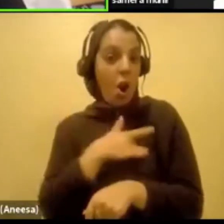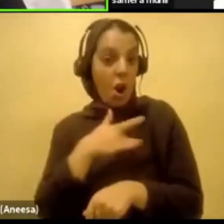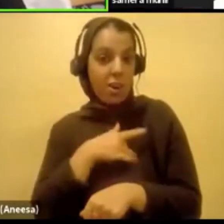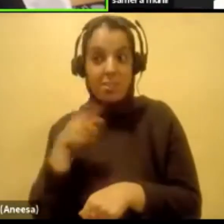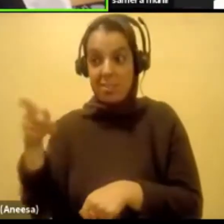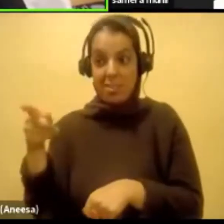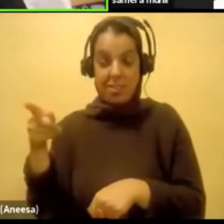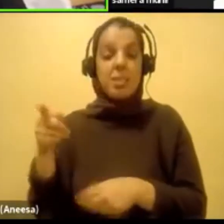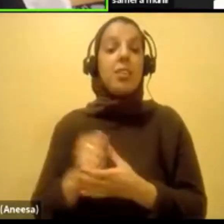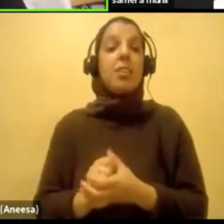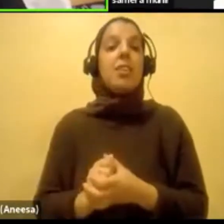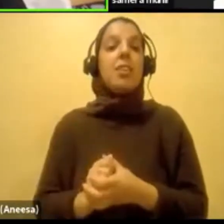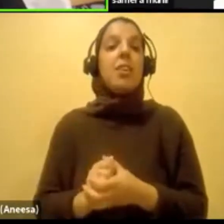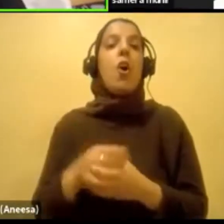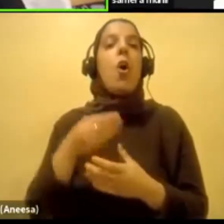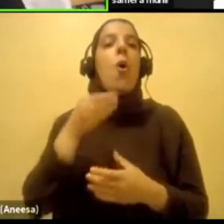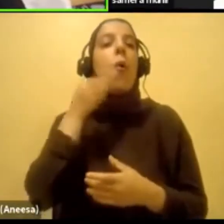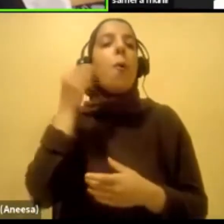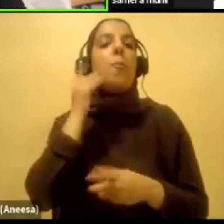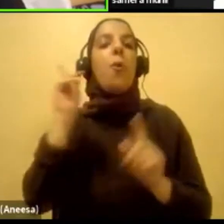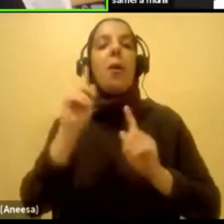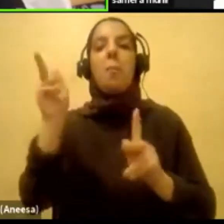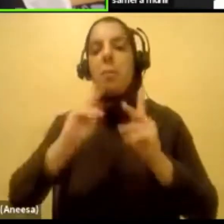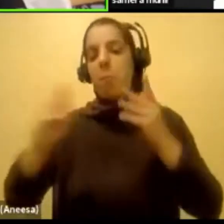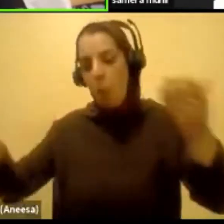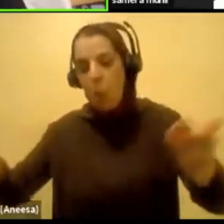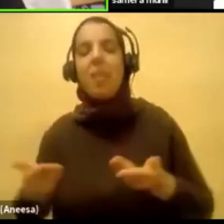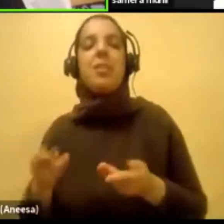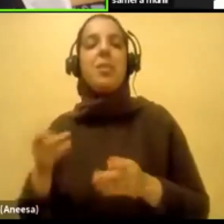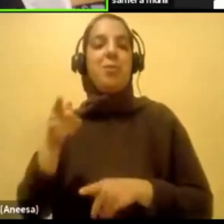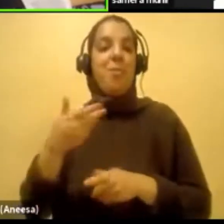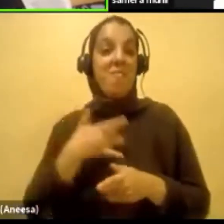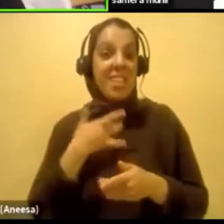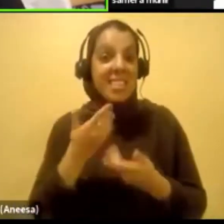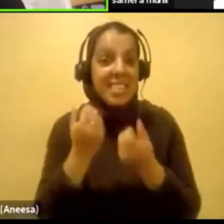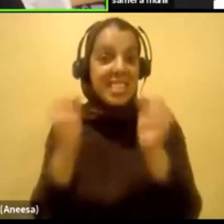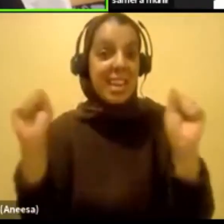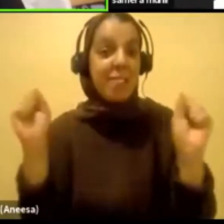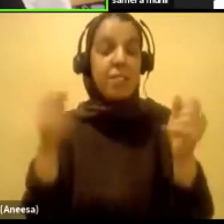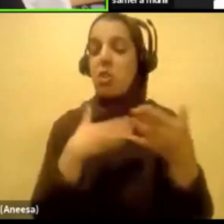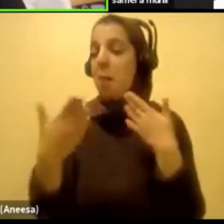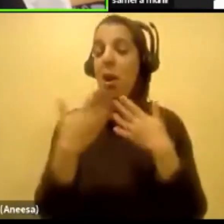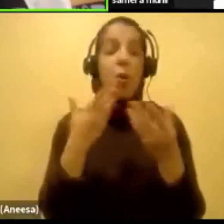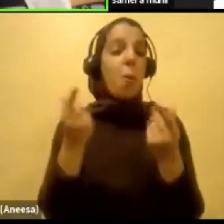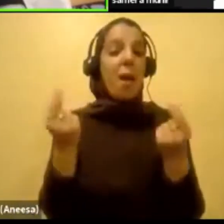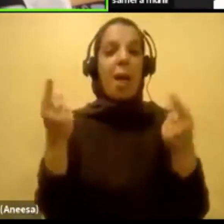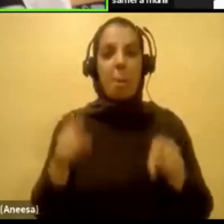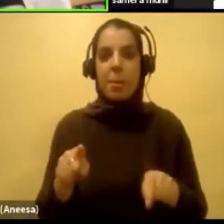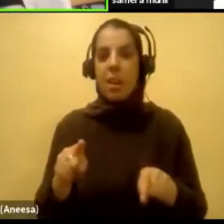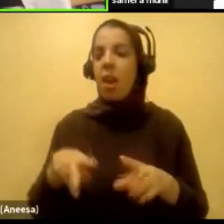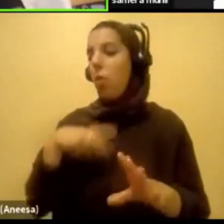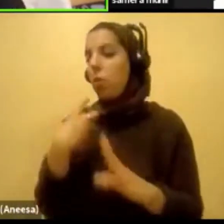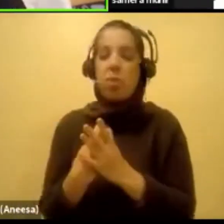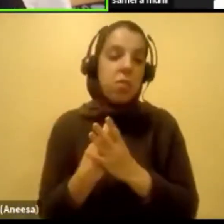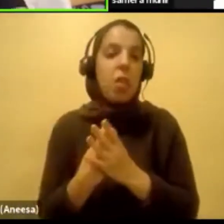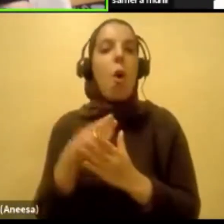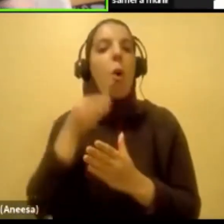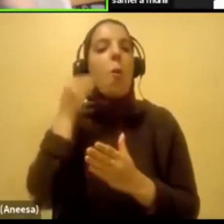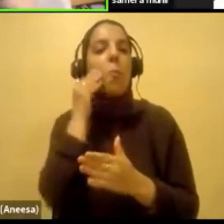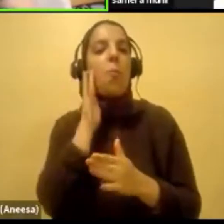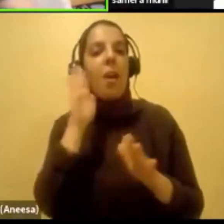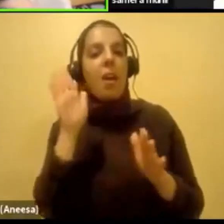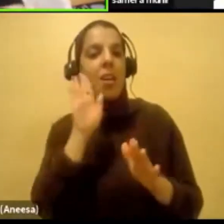I think home is where you feel welcome and safe. Home is where you know no matter what happens, you fall down, home will pick you up. But